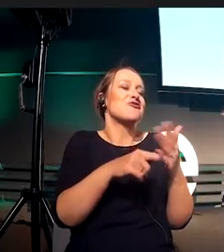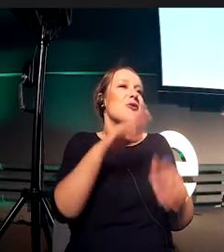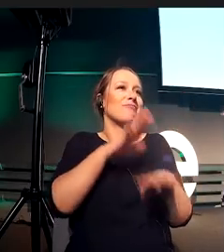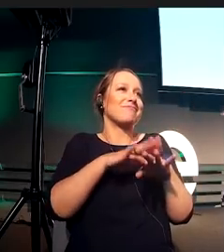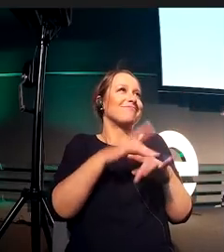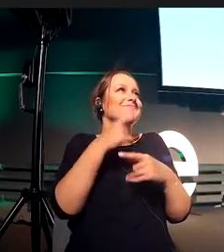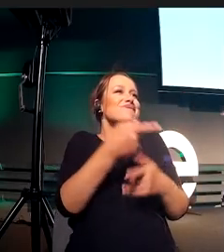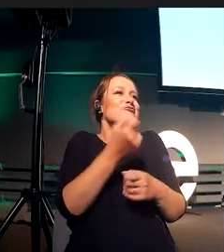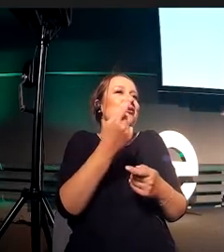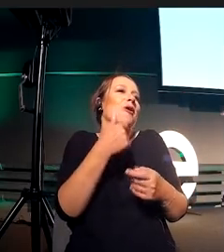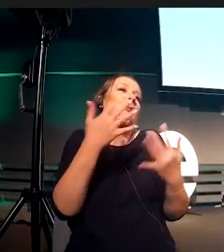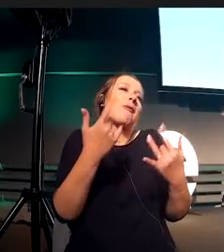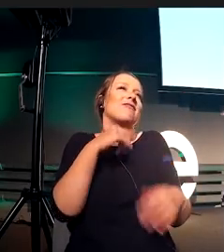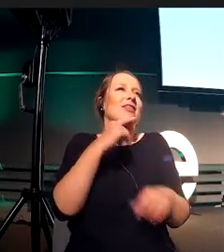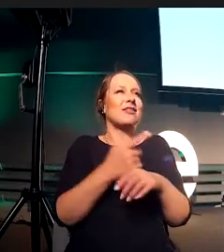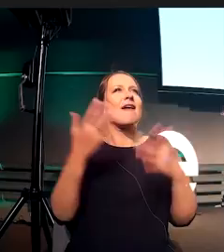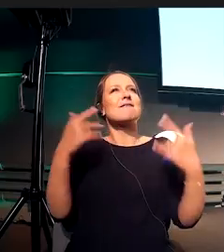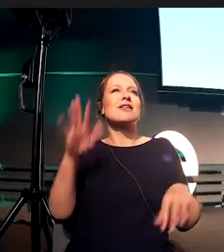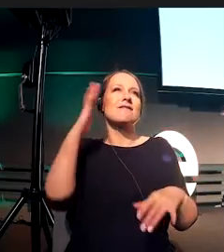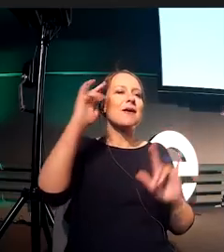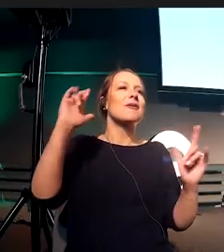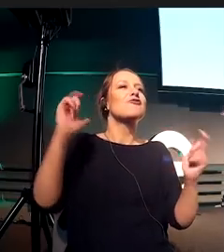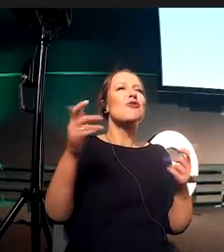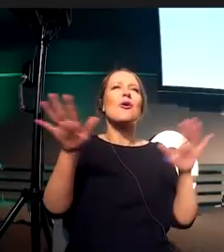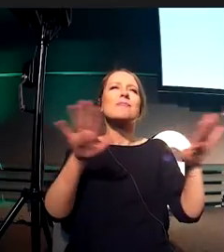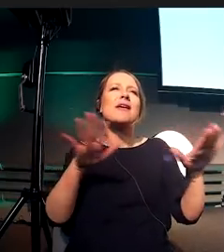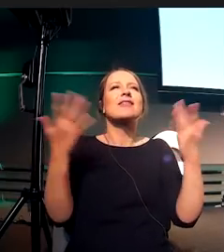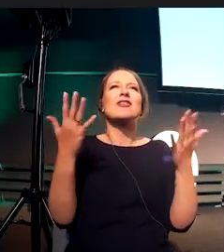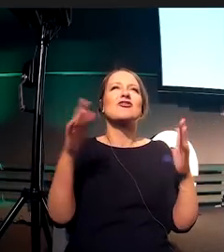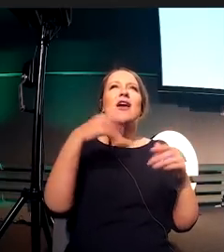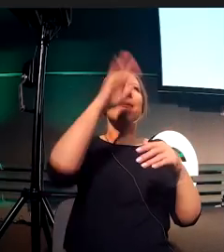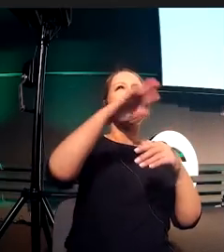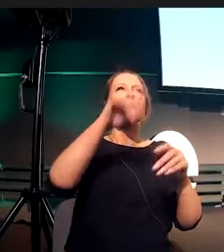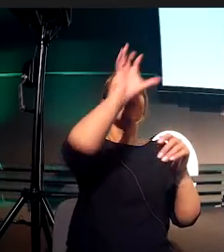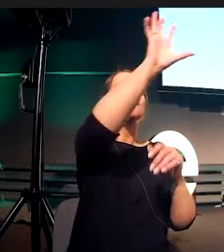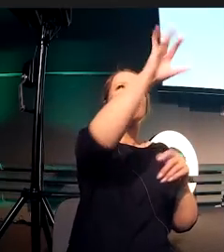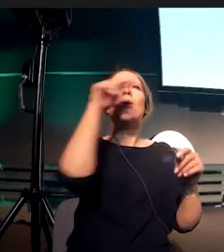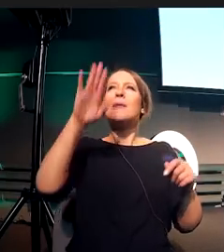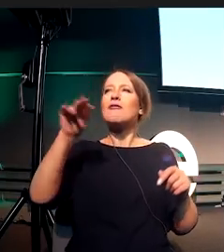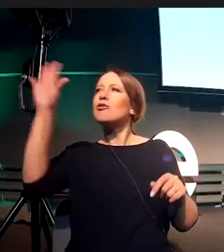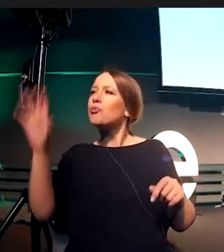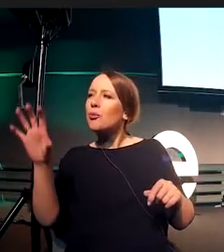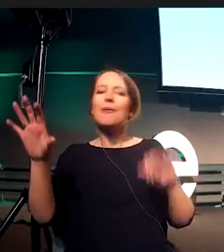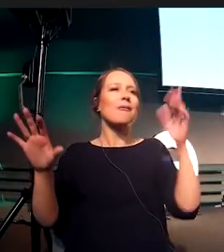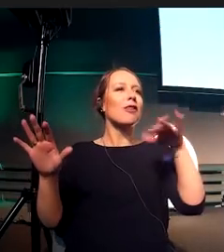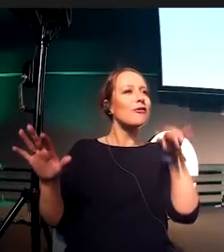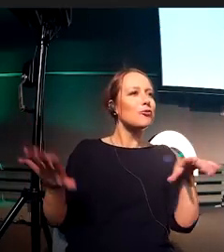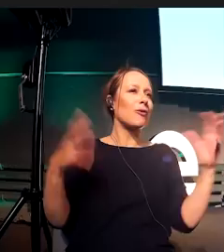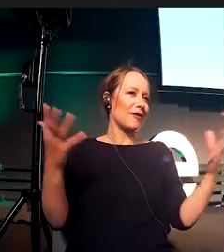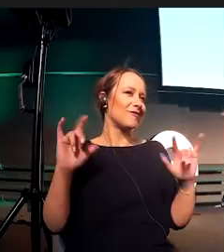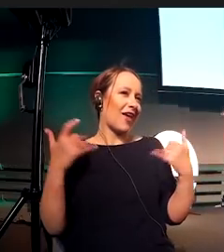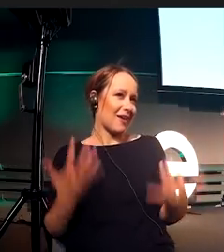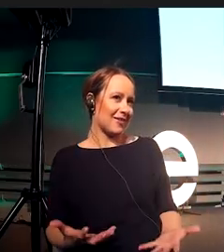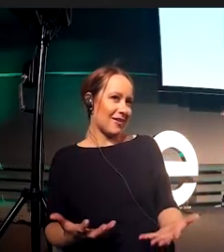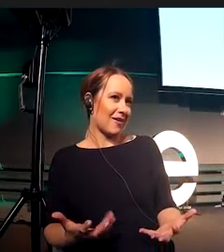Other than that, instead of taking Rettolin, I kind of sit and play with different pieces just to kind of